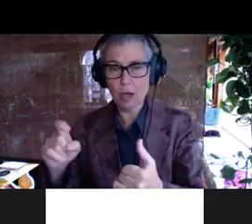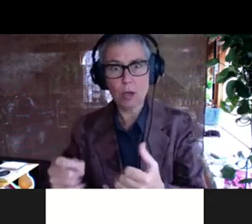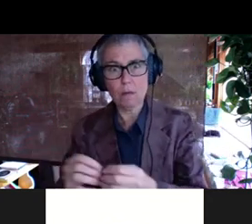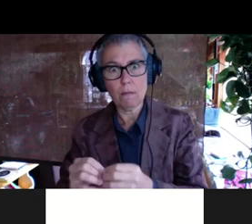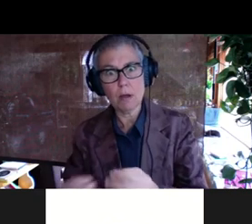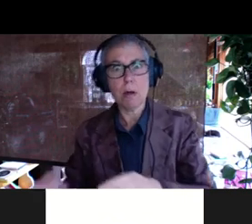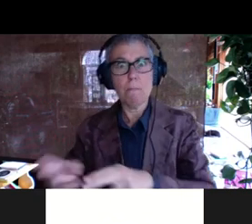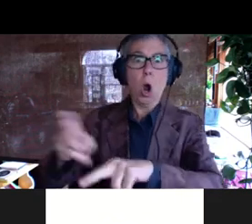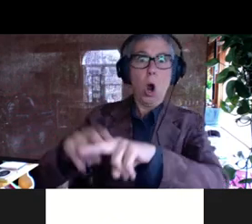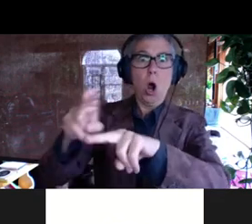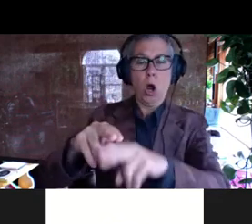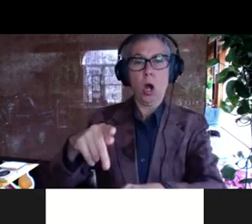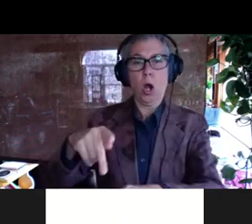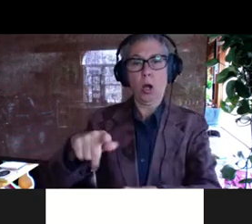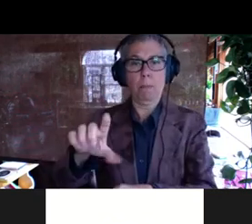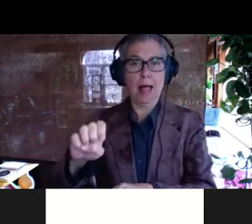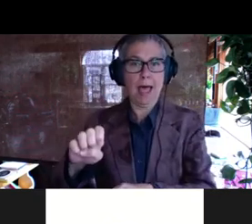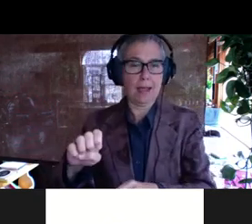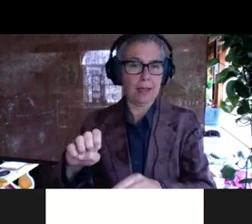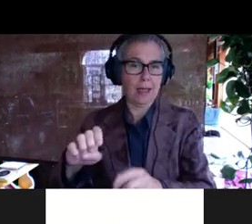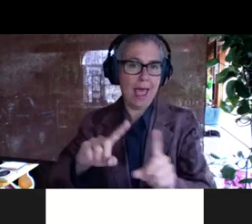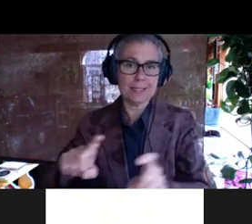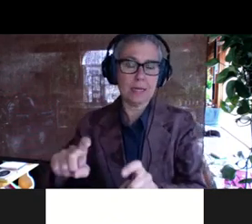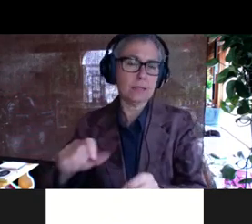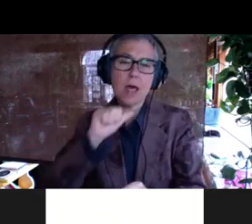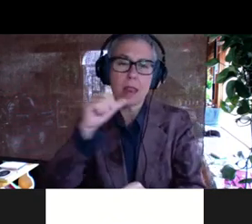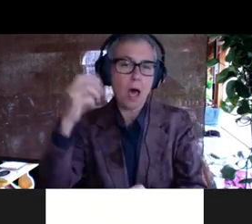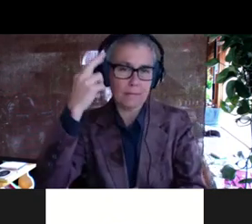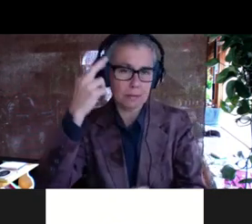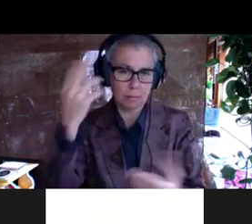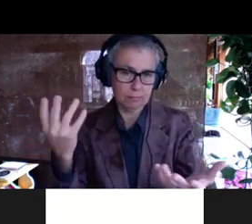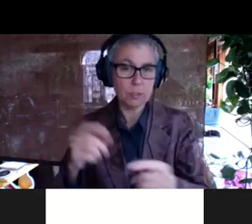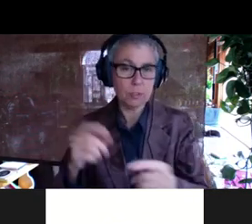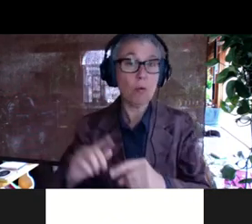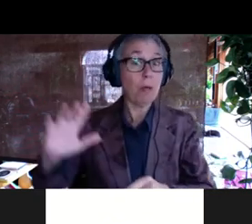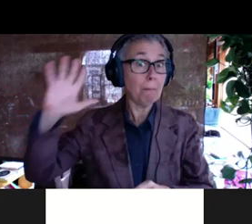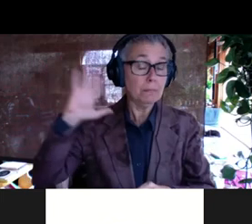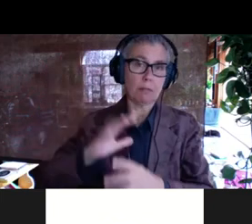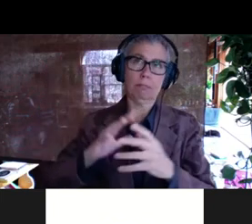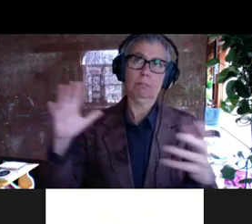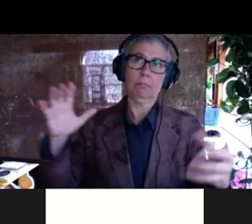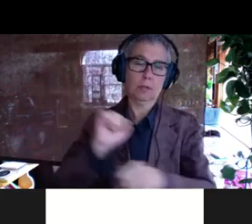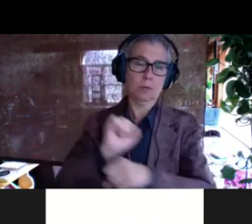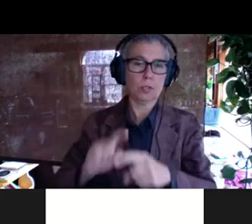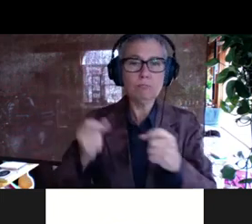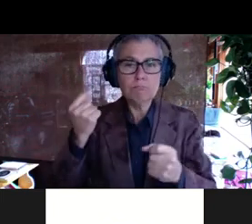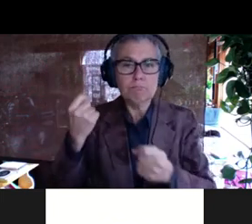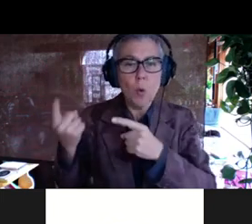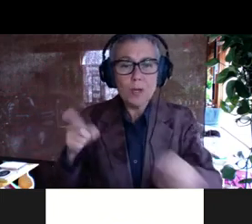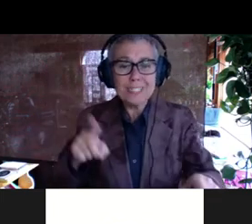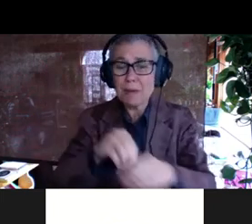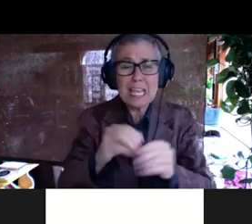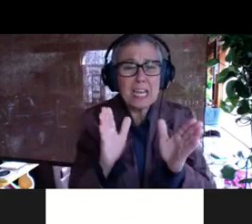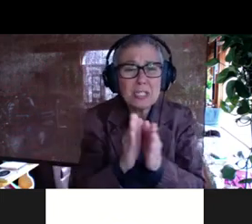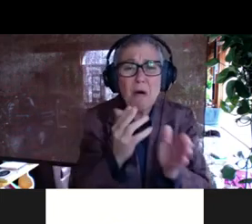plaque assays and it's, it's totally infeasible. And so, whereas previously it was a lot of work to sort of understand what was going on, even in a